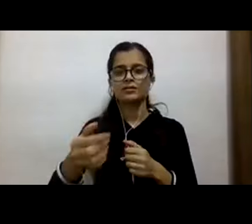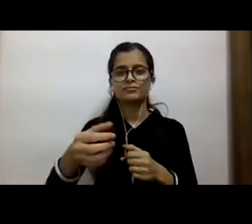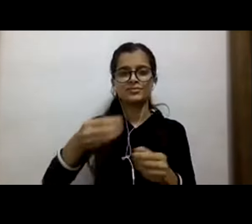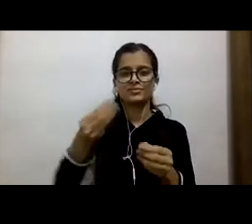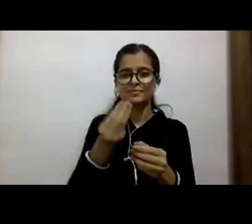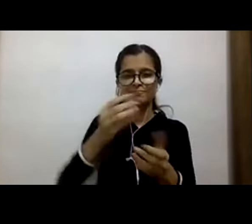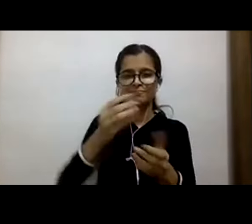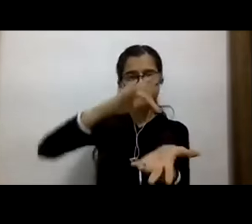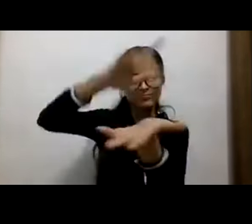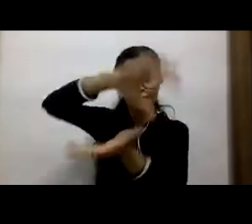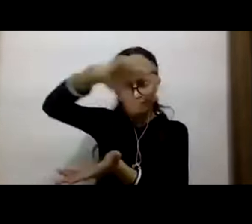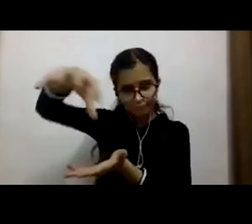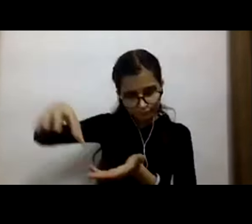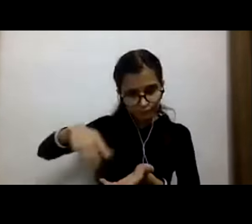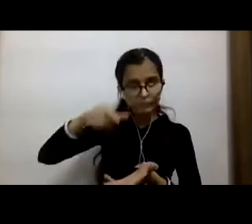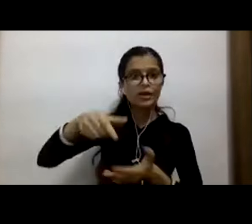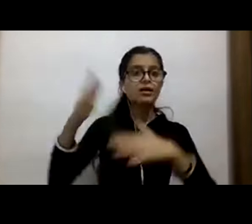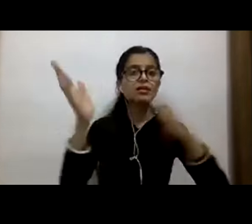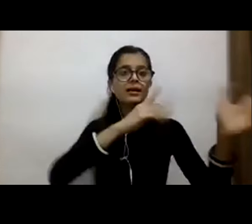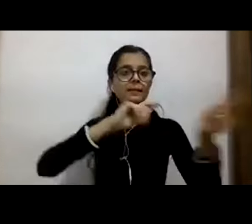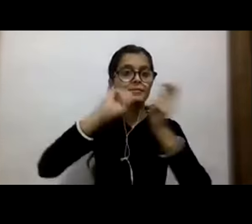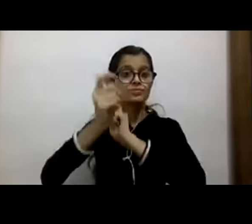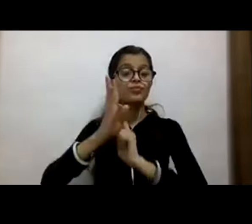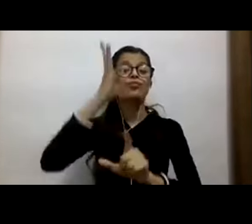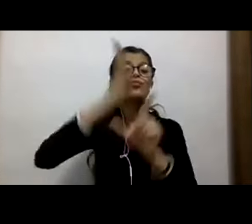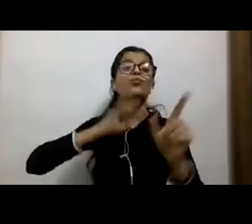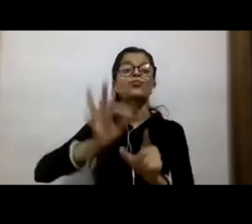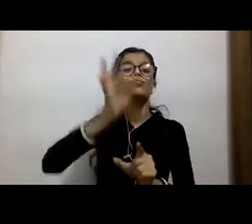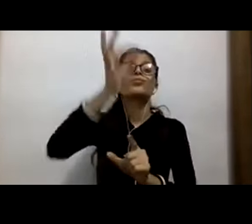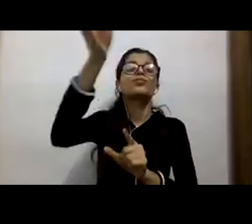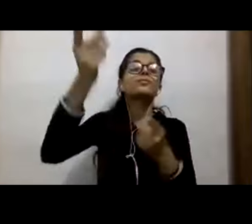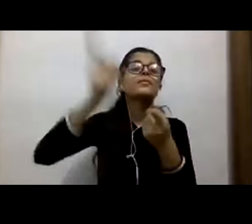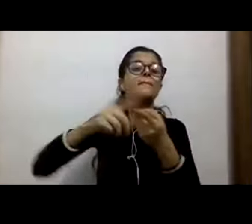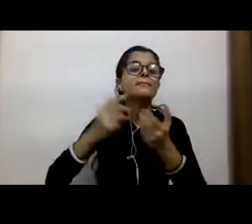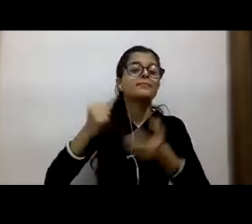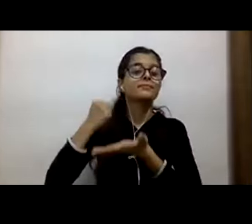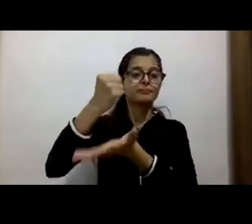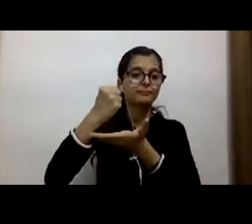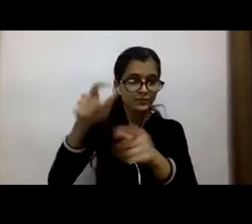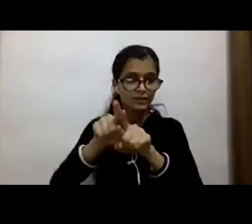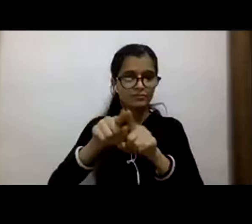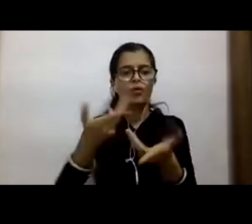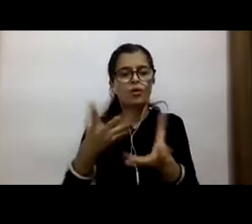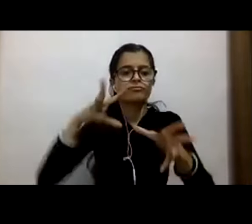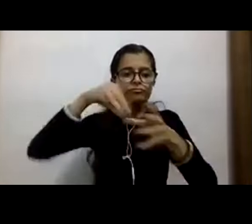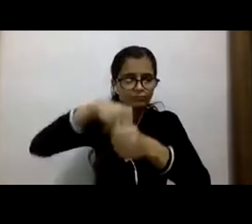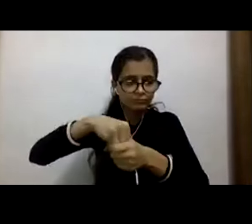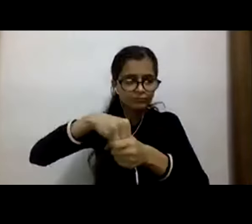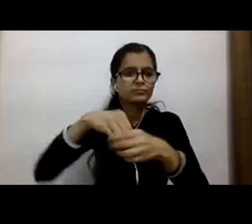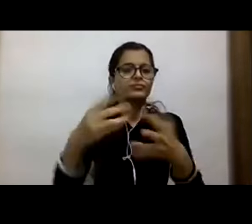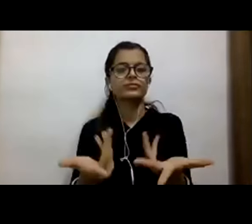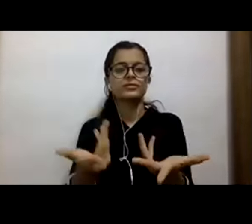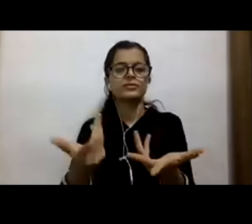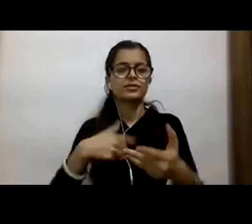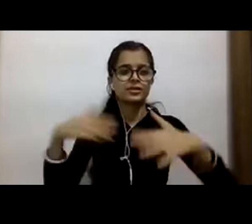doubled our climate change aid for the next four years. We've also increased our contribution to the global effort to tackle the climate